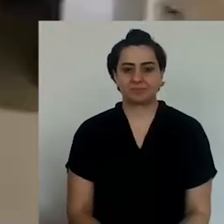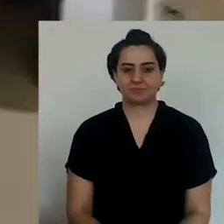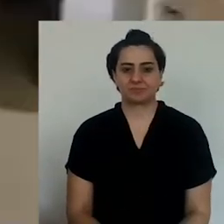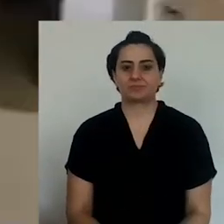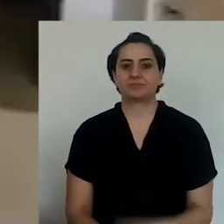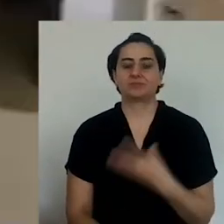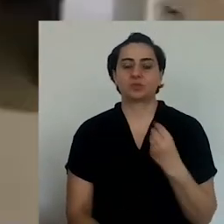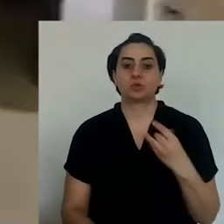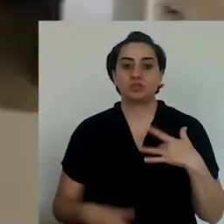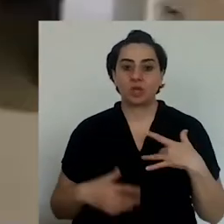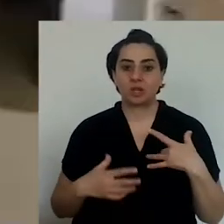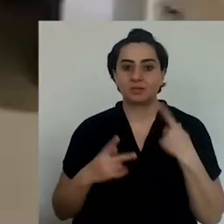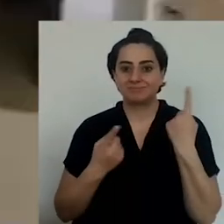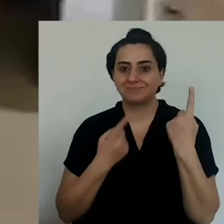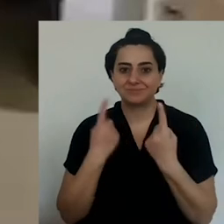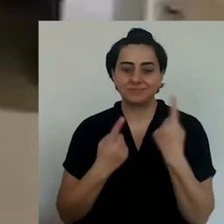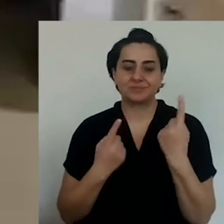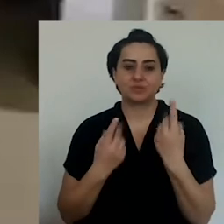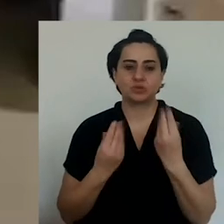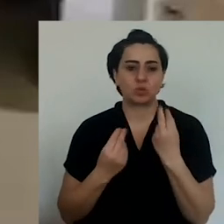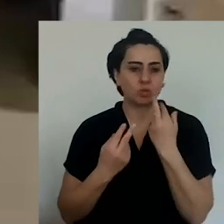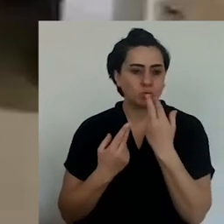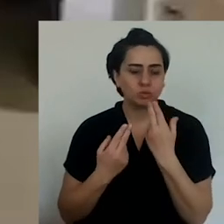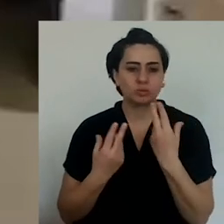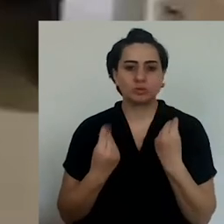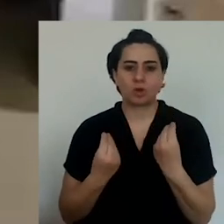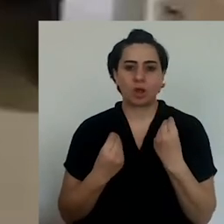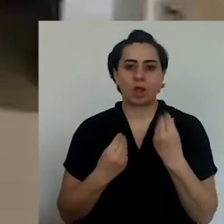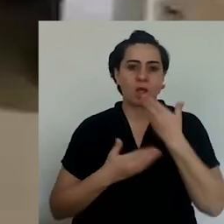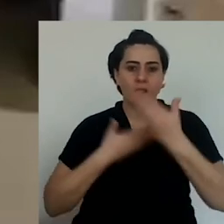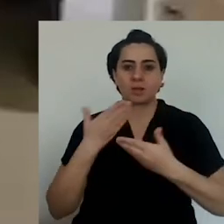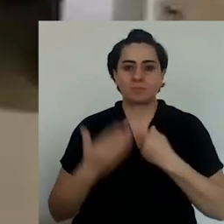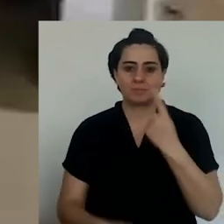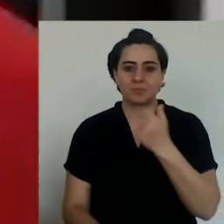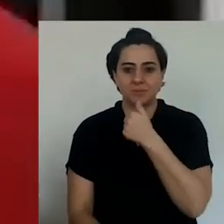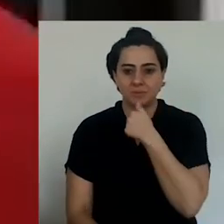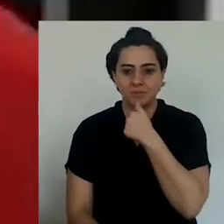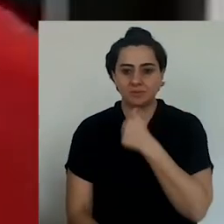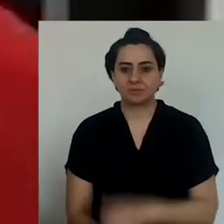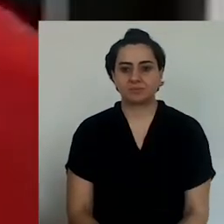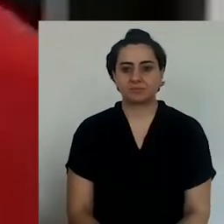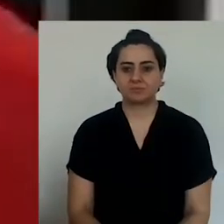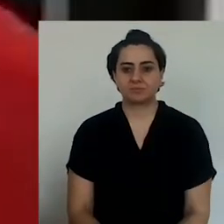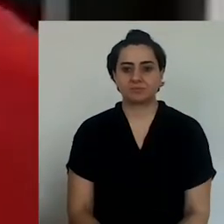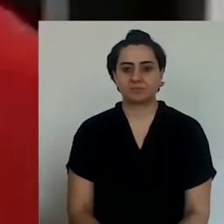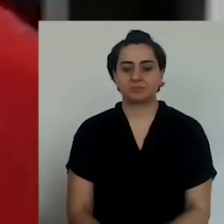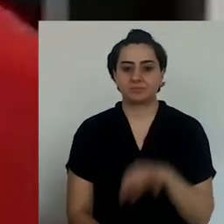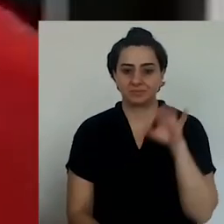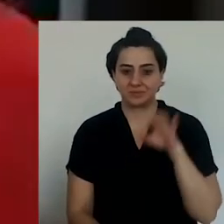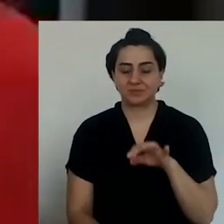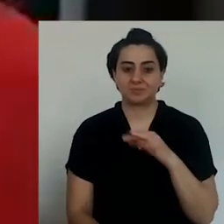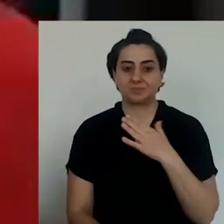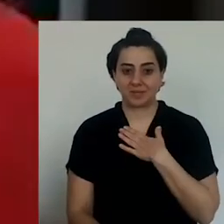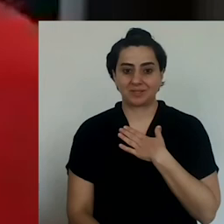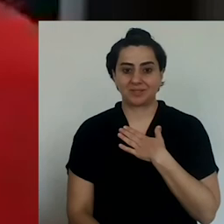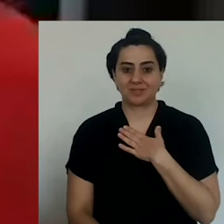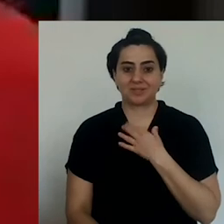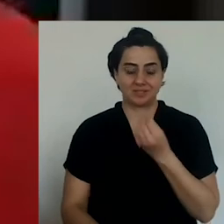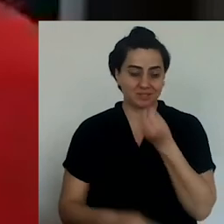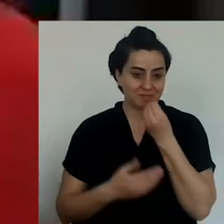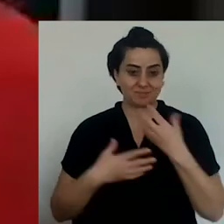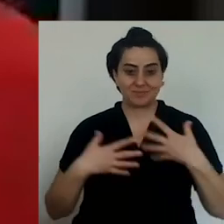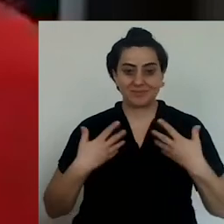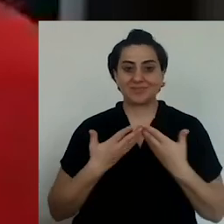I miss him. I And it was hard to lose this person in my life. was very dynamic, very